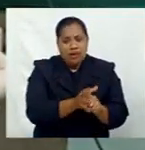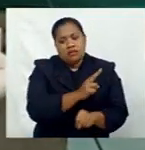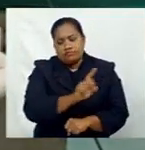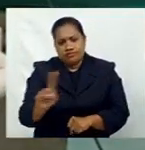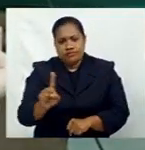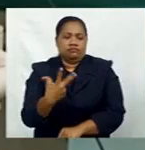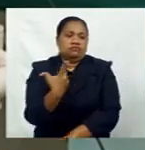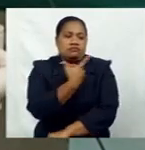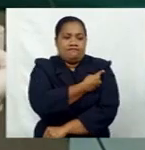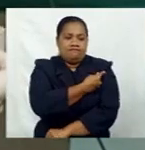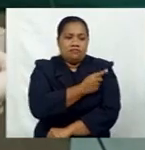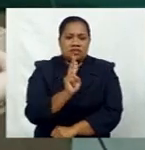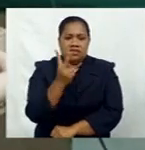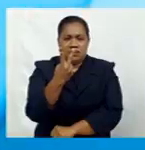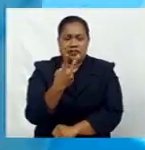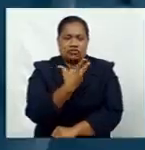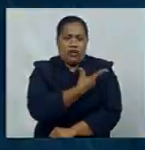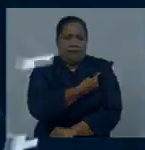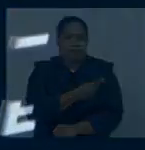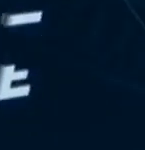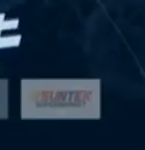Uluwai, FBC News.